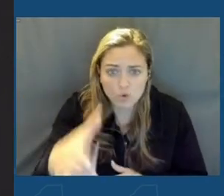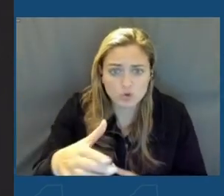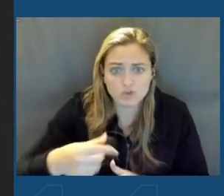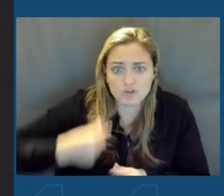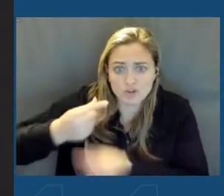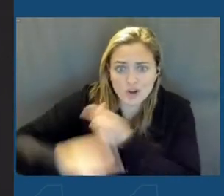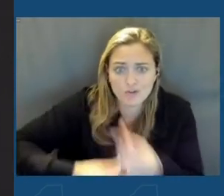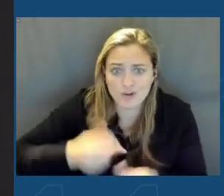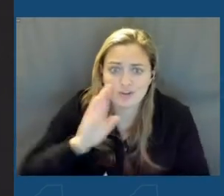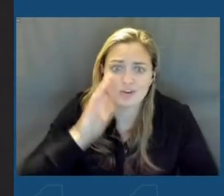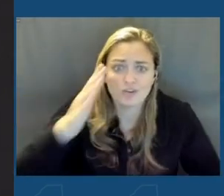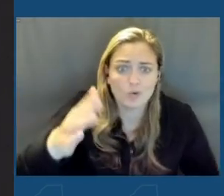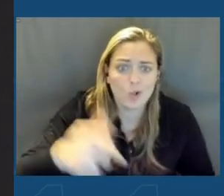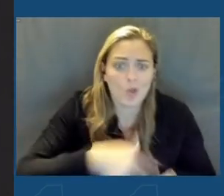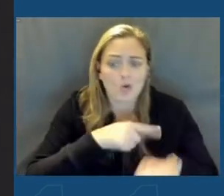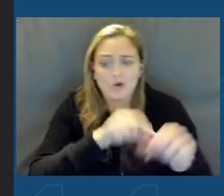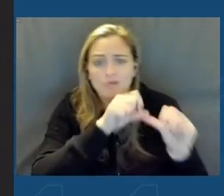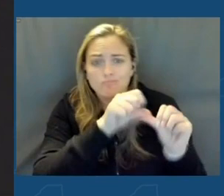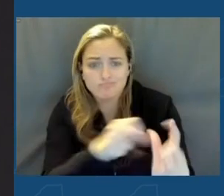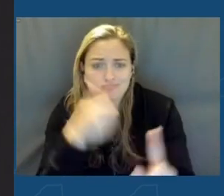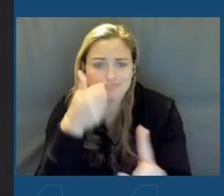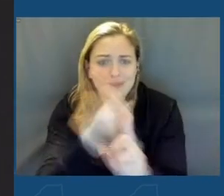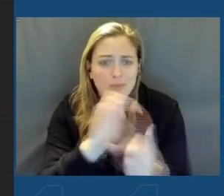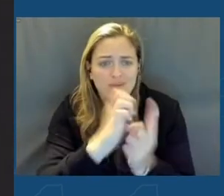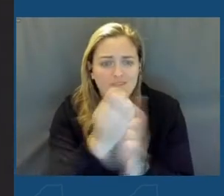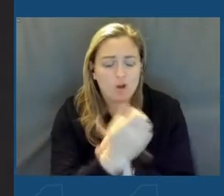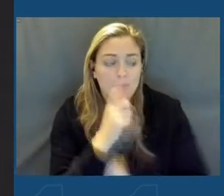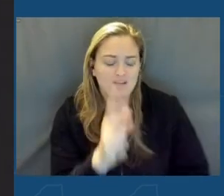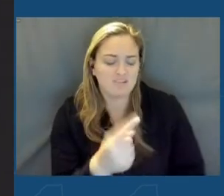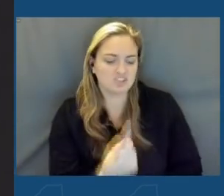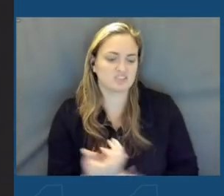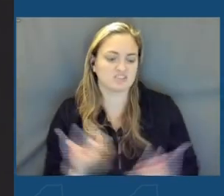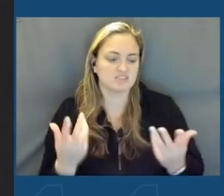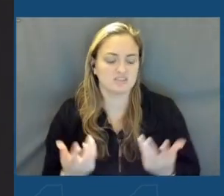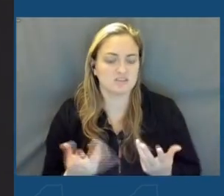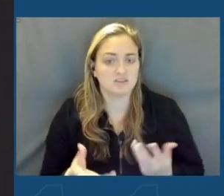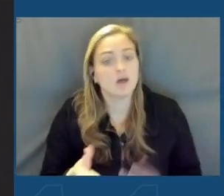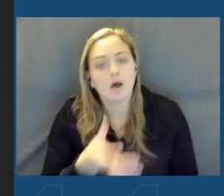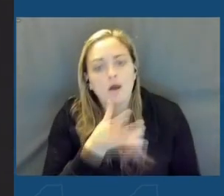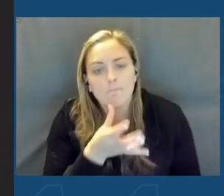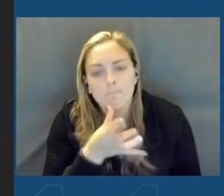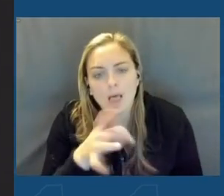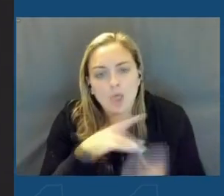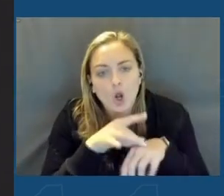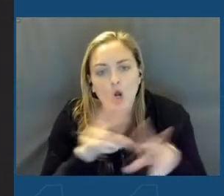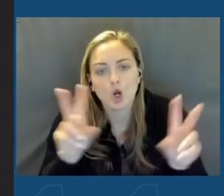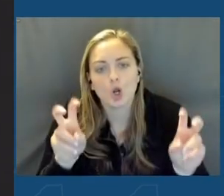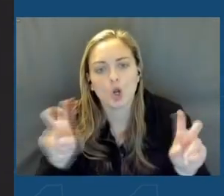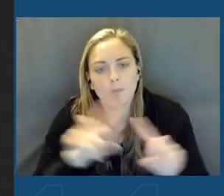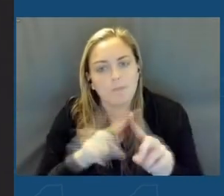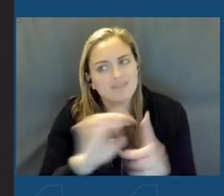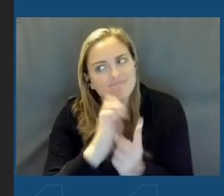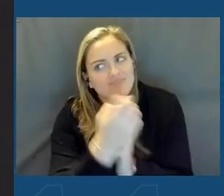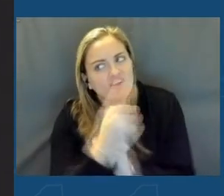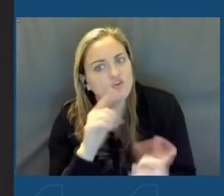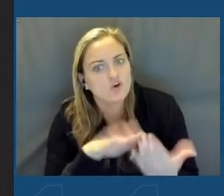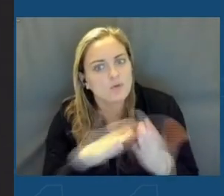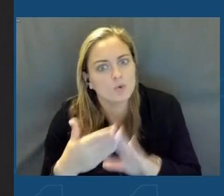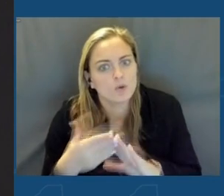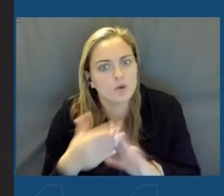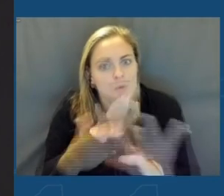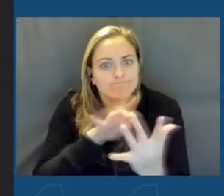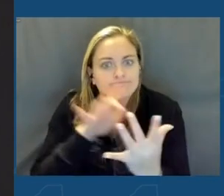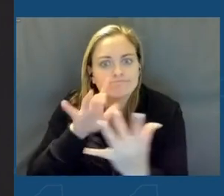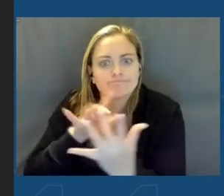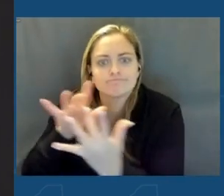They wanted to have a long-term, lasting impact on our environment and not just Mother Earth, but also the environment of the community and reaching out